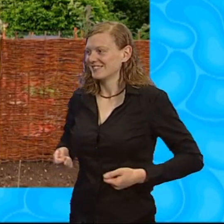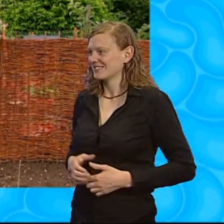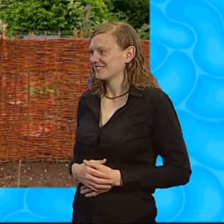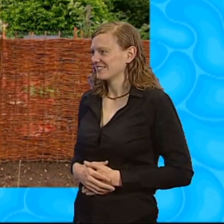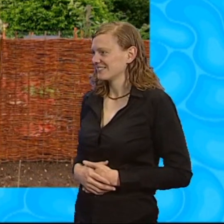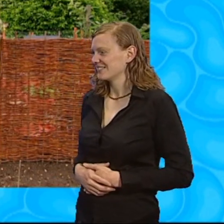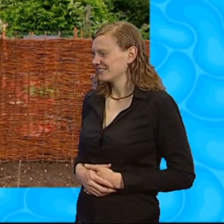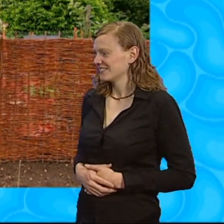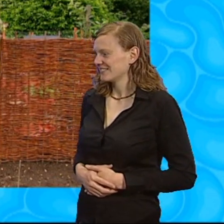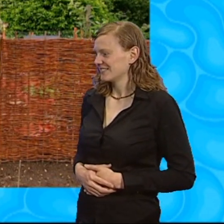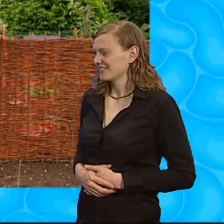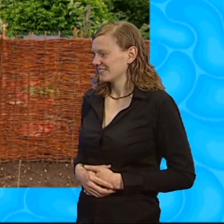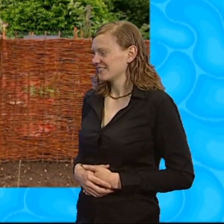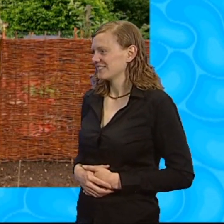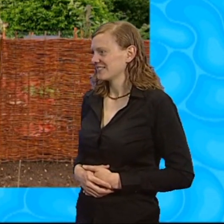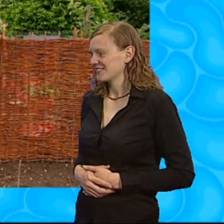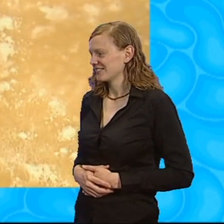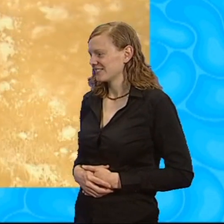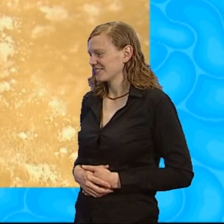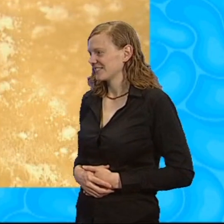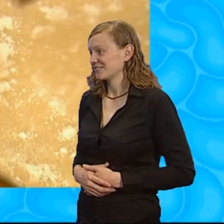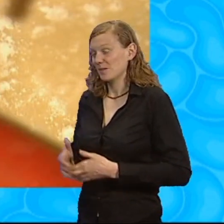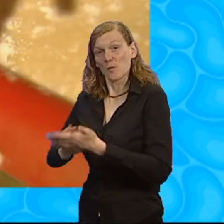Come on, off you go, quicker.